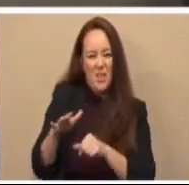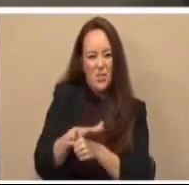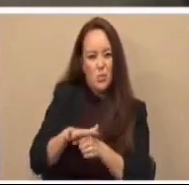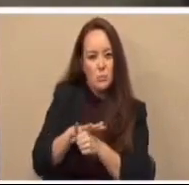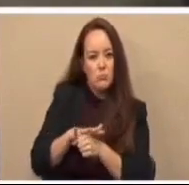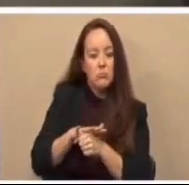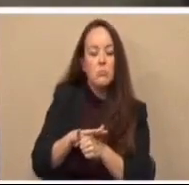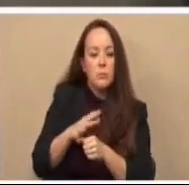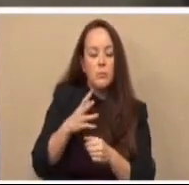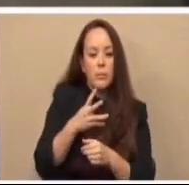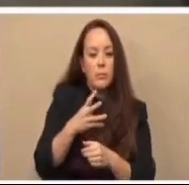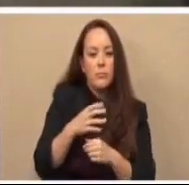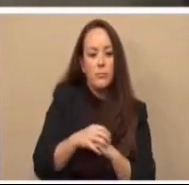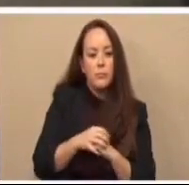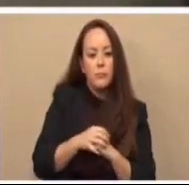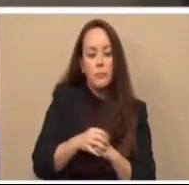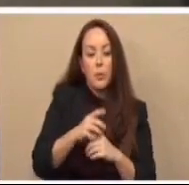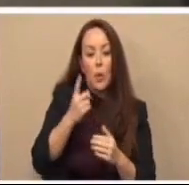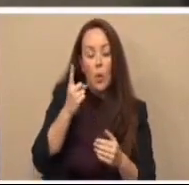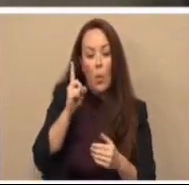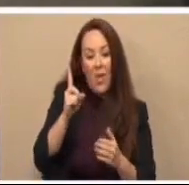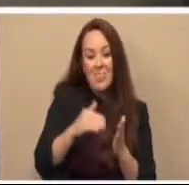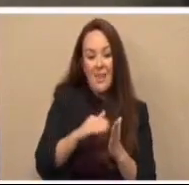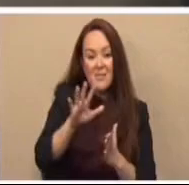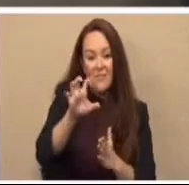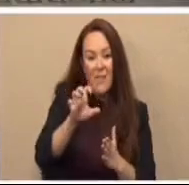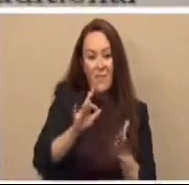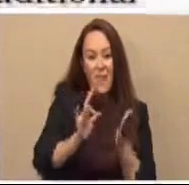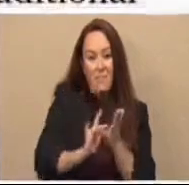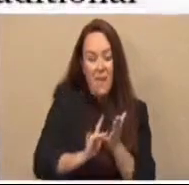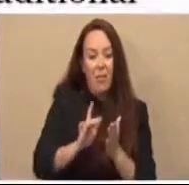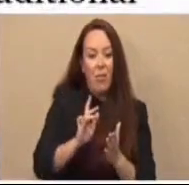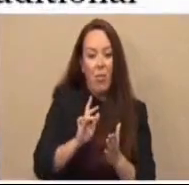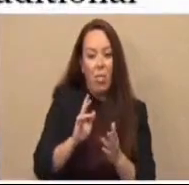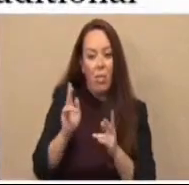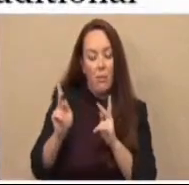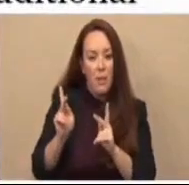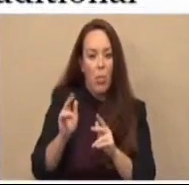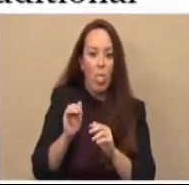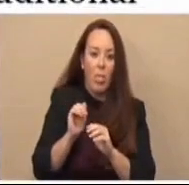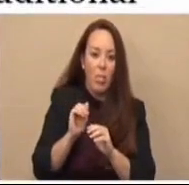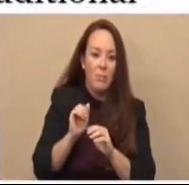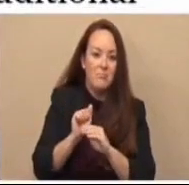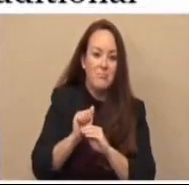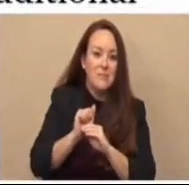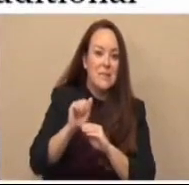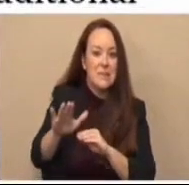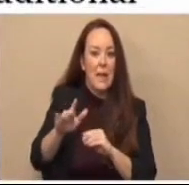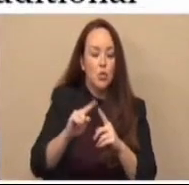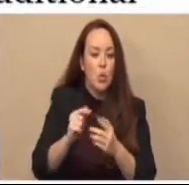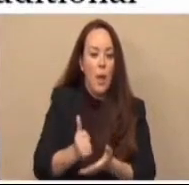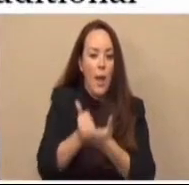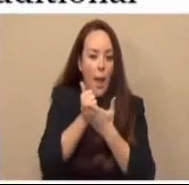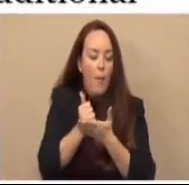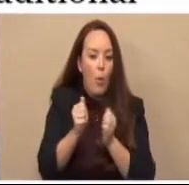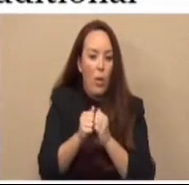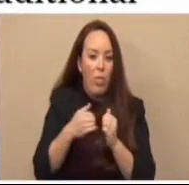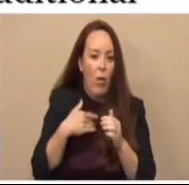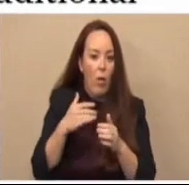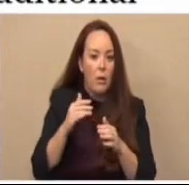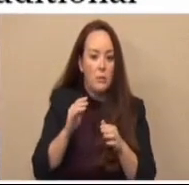in time. We have 1,500 medical personnel have been sent to help with hospital search.